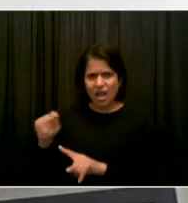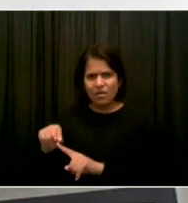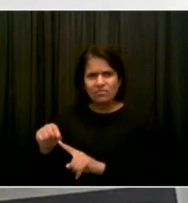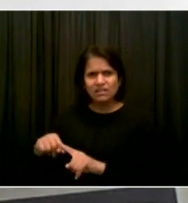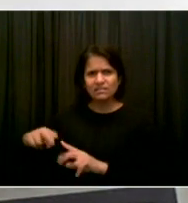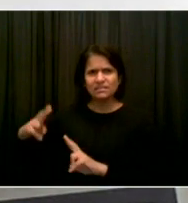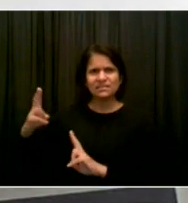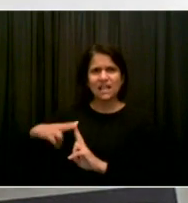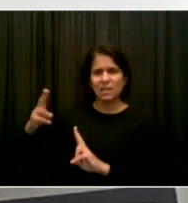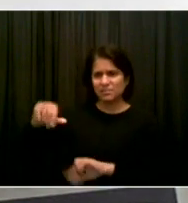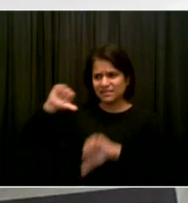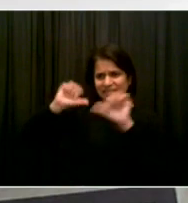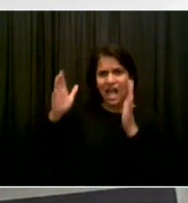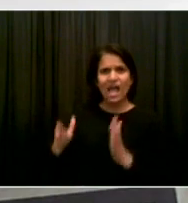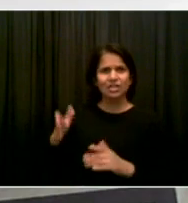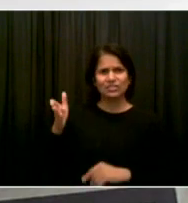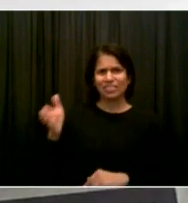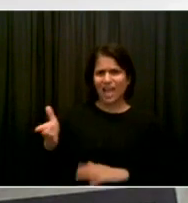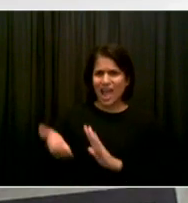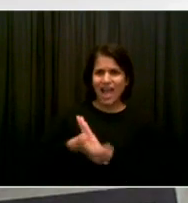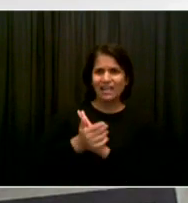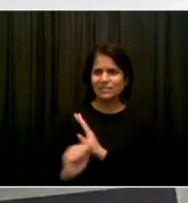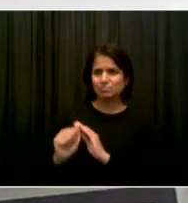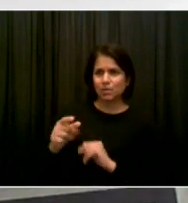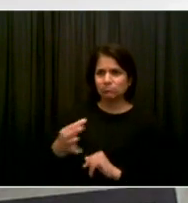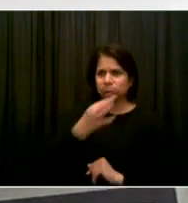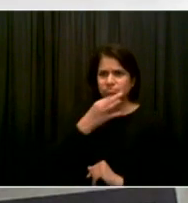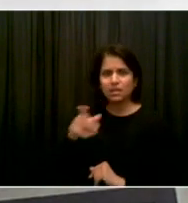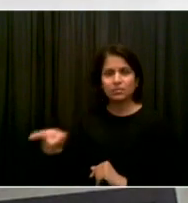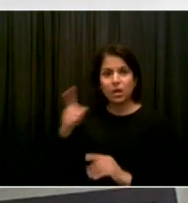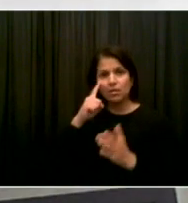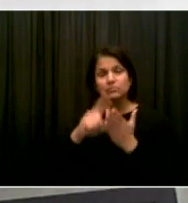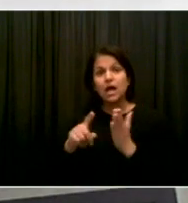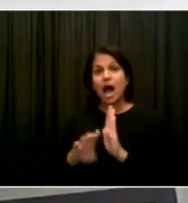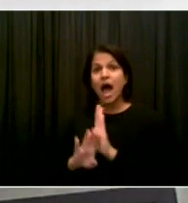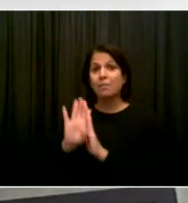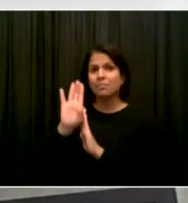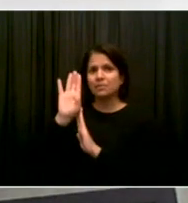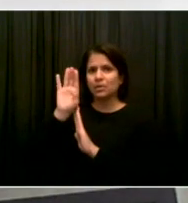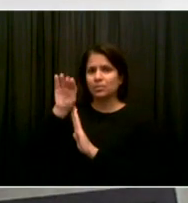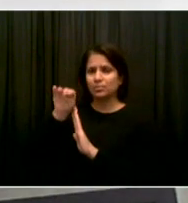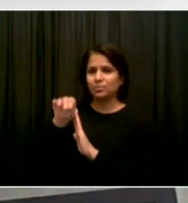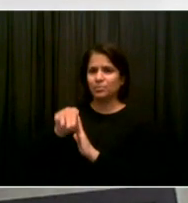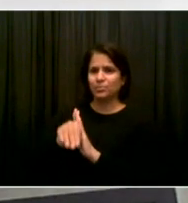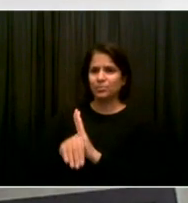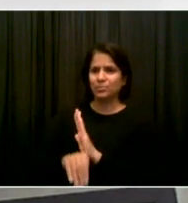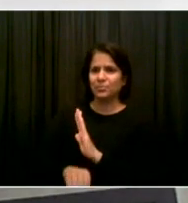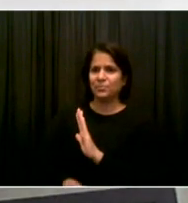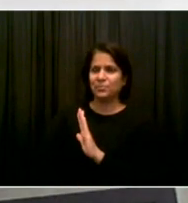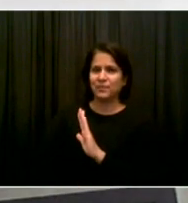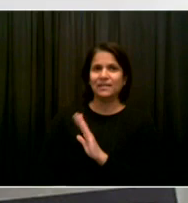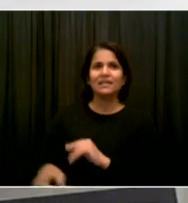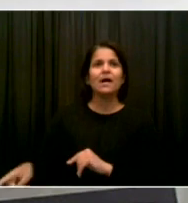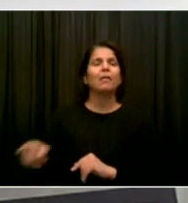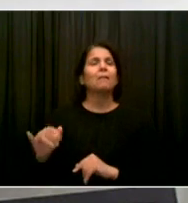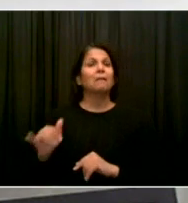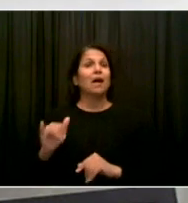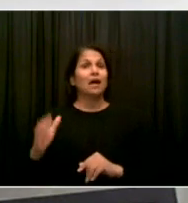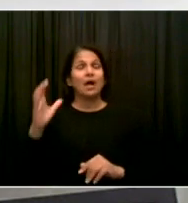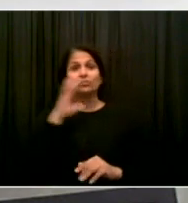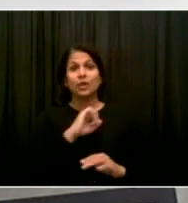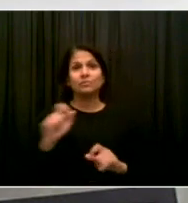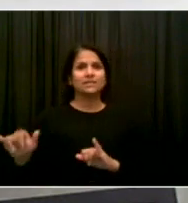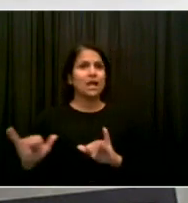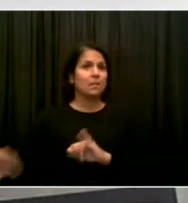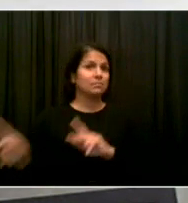already noticed that the wave is diminishing. So that's why we believe that Omicron is going to be